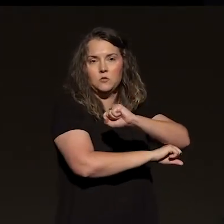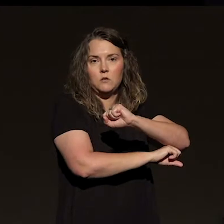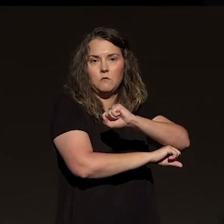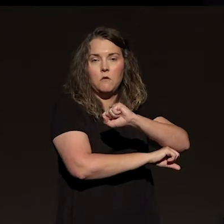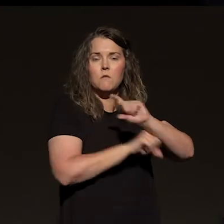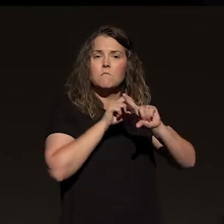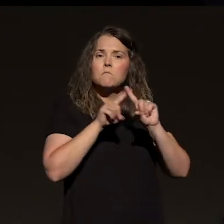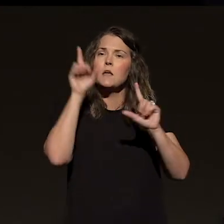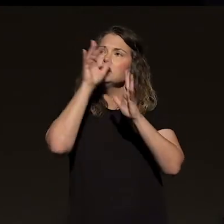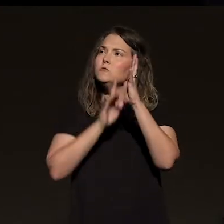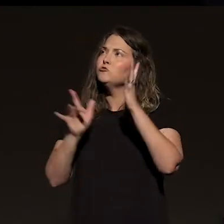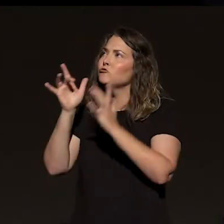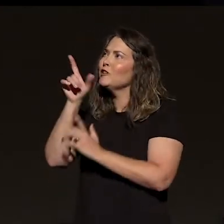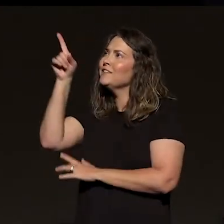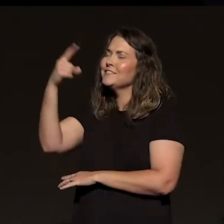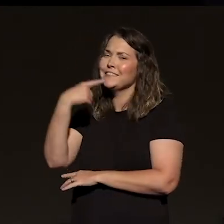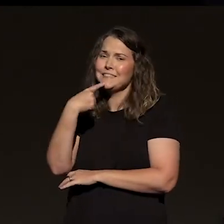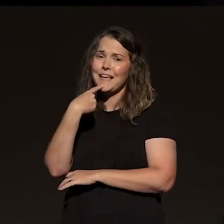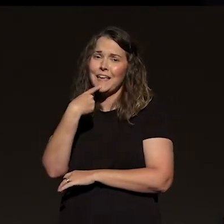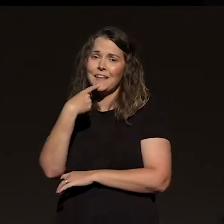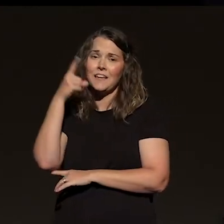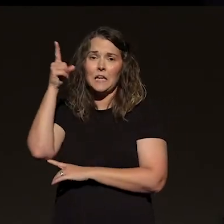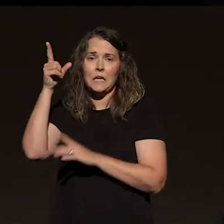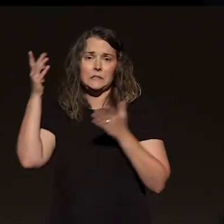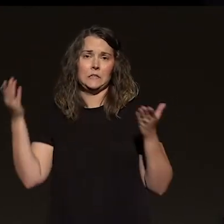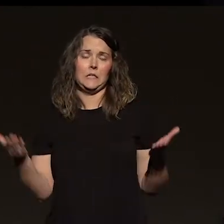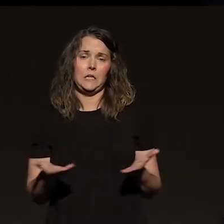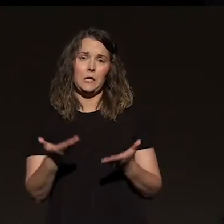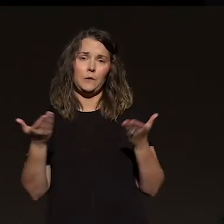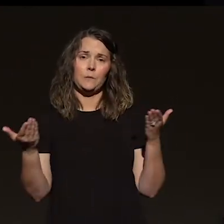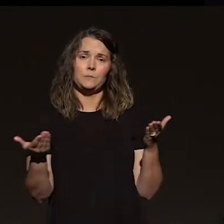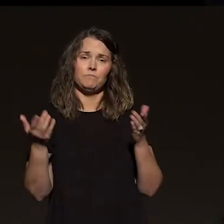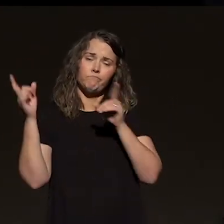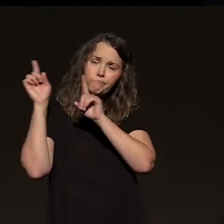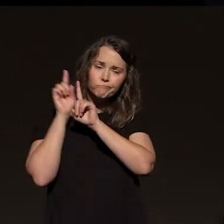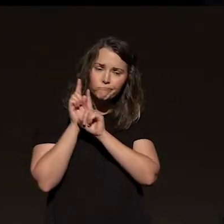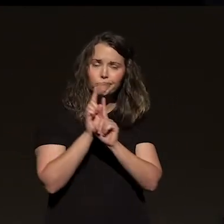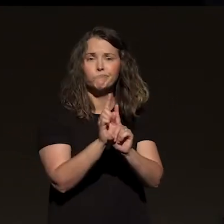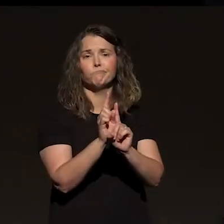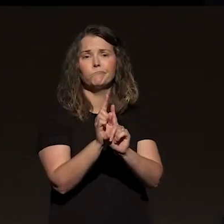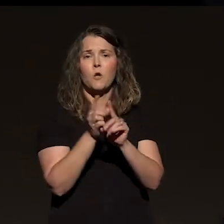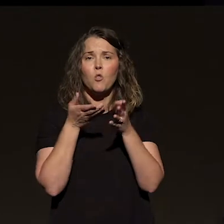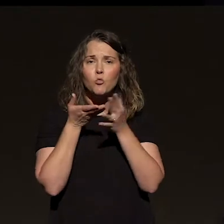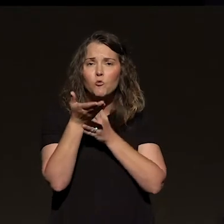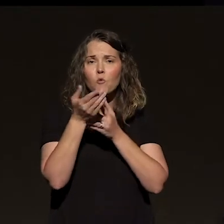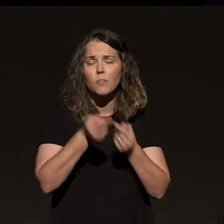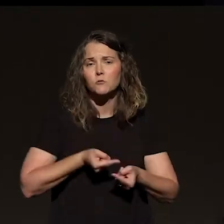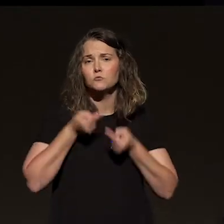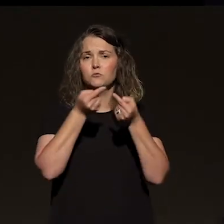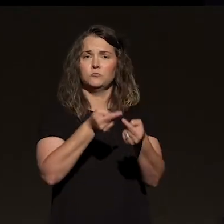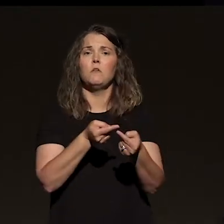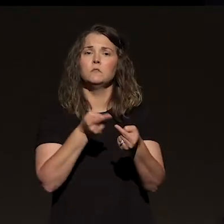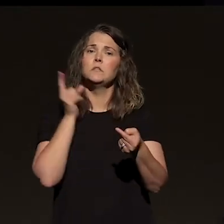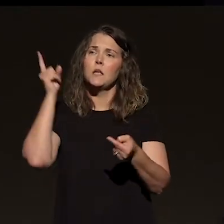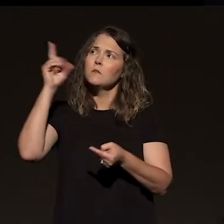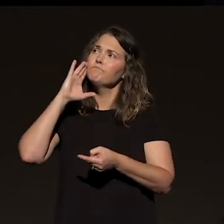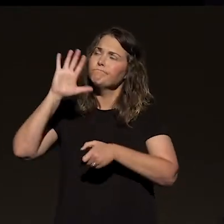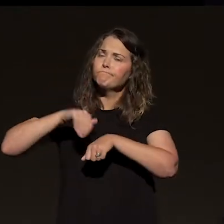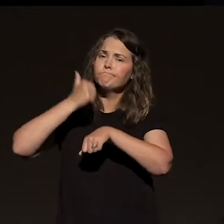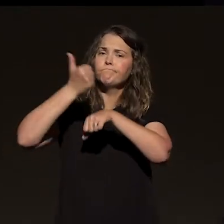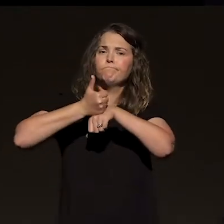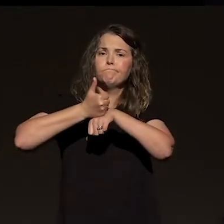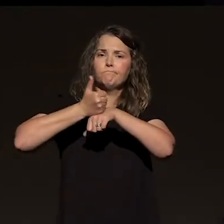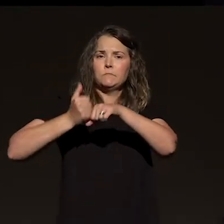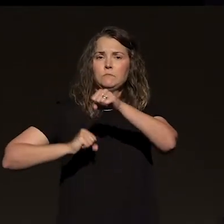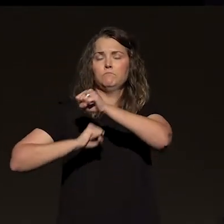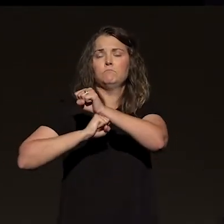Jesus is saying, but I'm here, and I'm with you in the fire, and I'm going to help you to build a good foundation